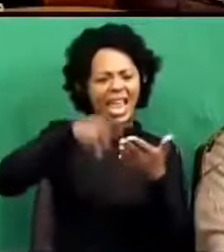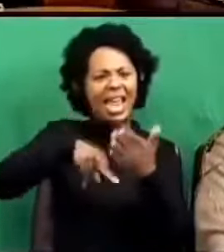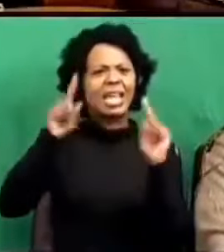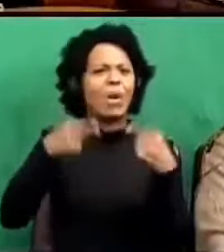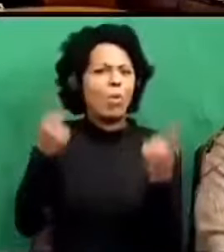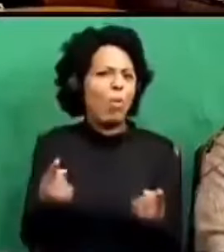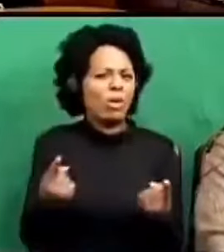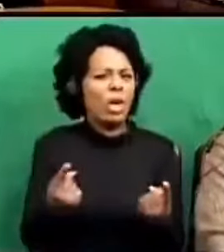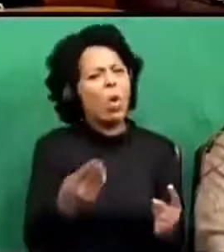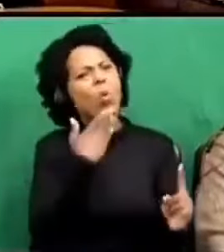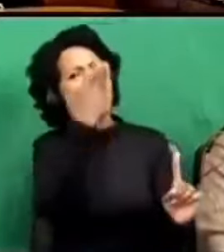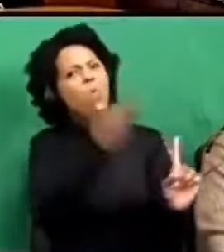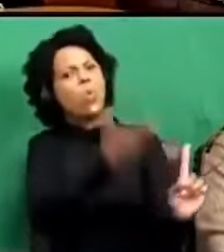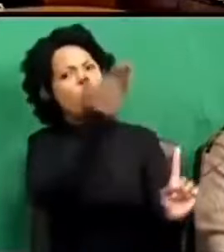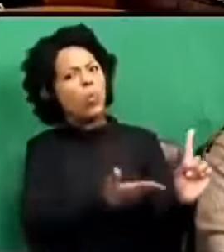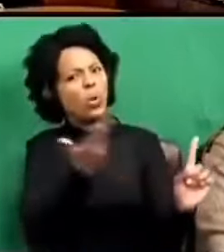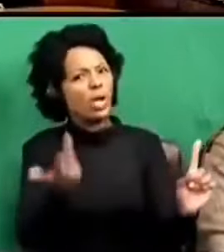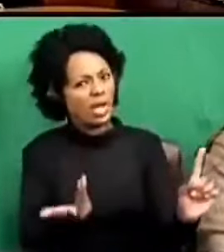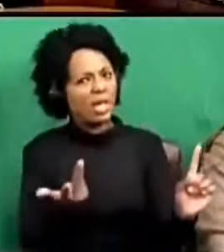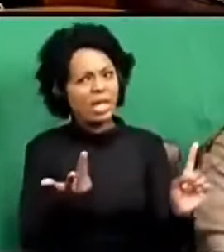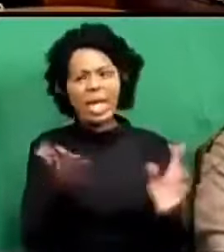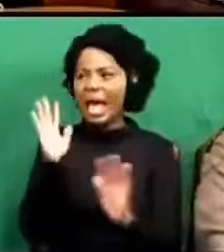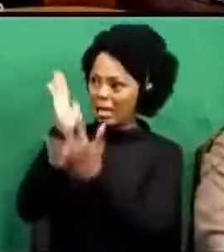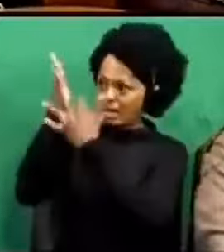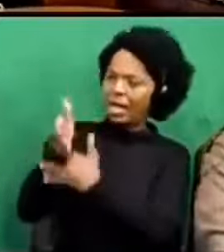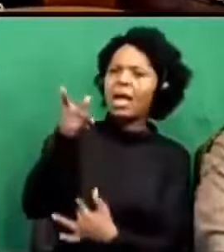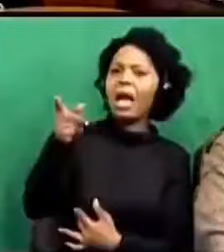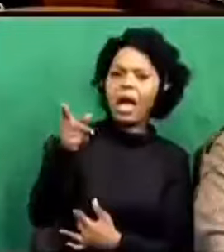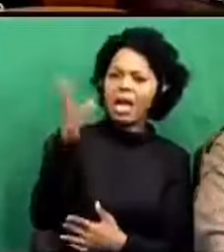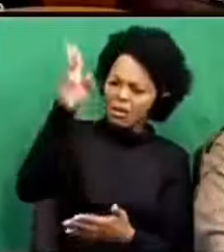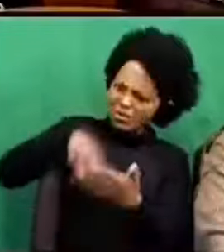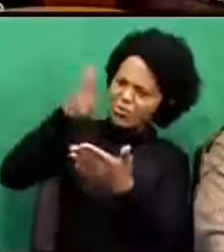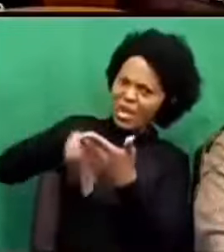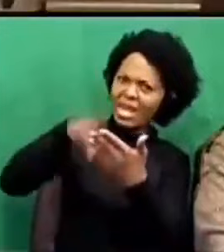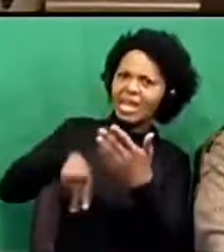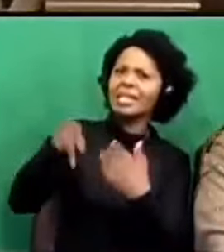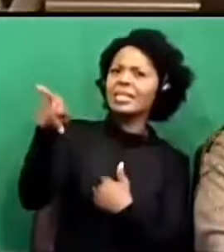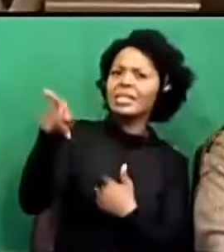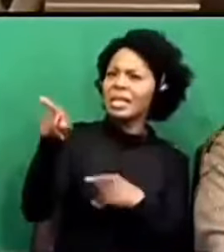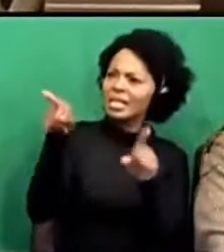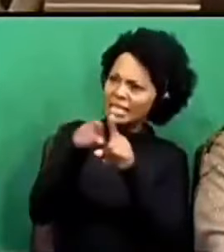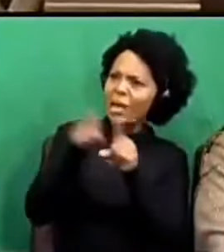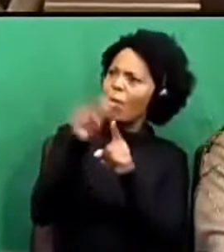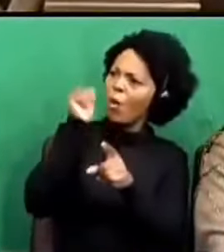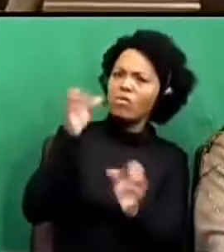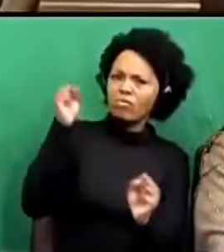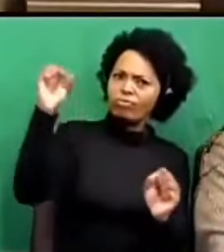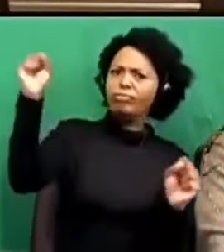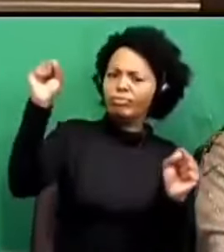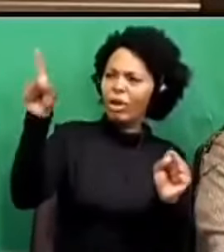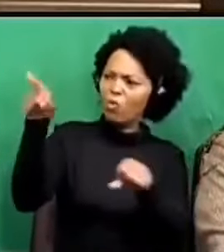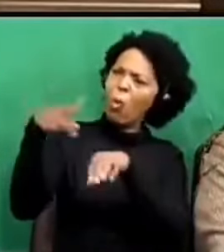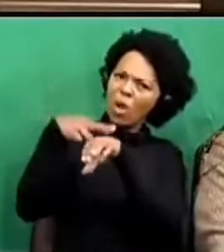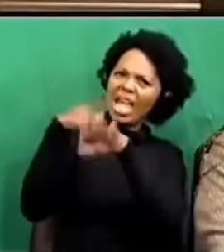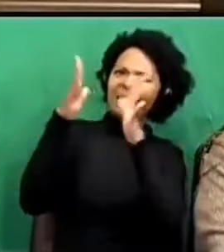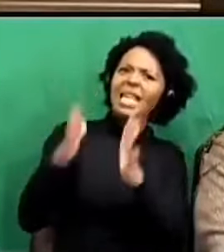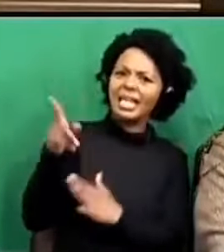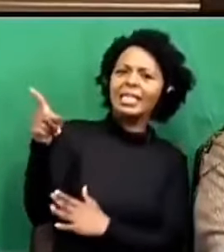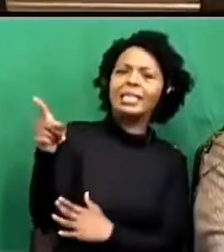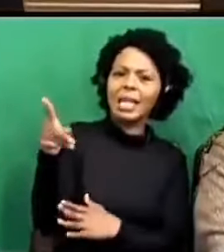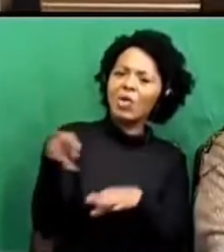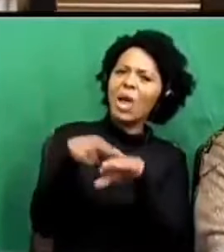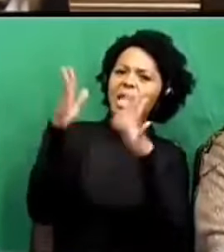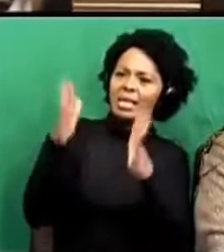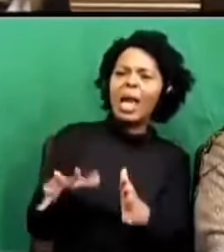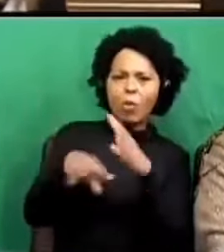member, can I just... We can read. We can even read that you are racist. Could I have order now? Thank you very You must withdraw that.